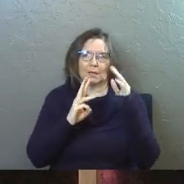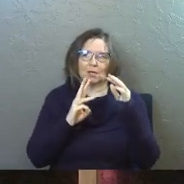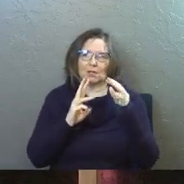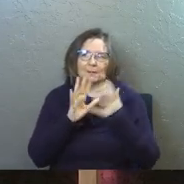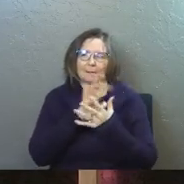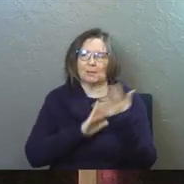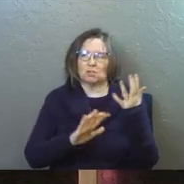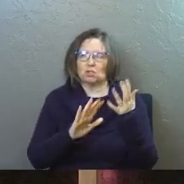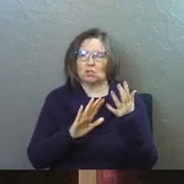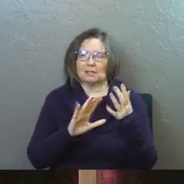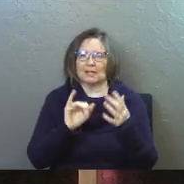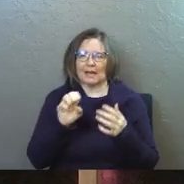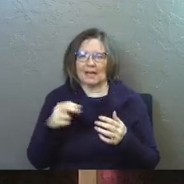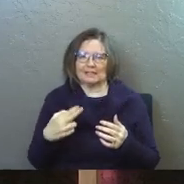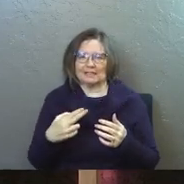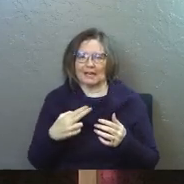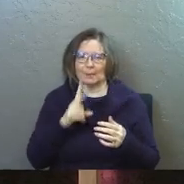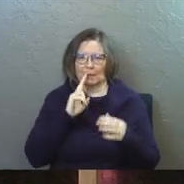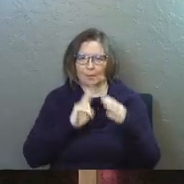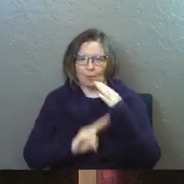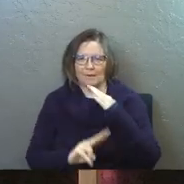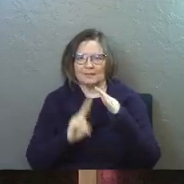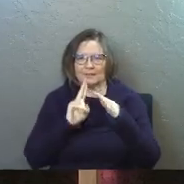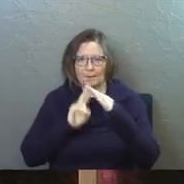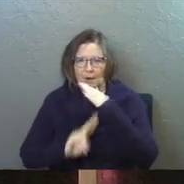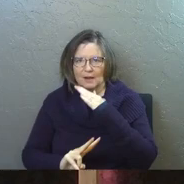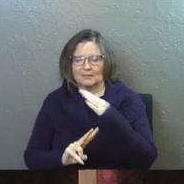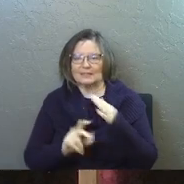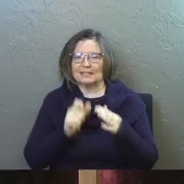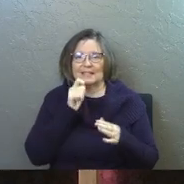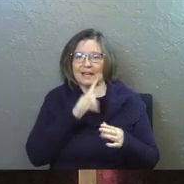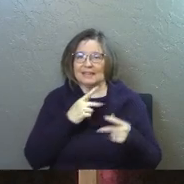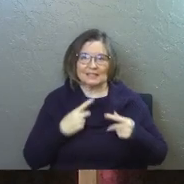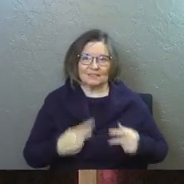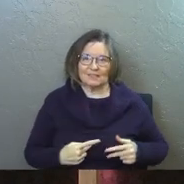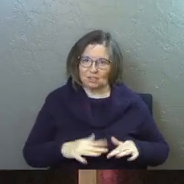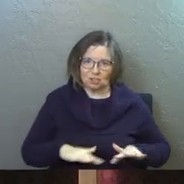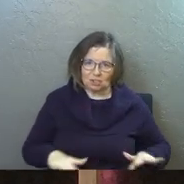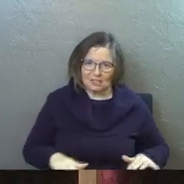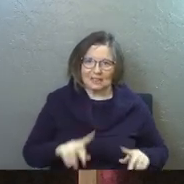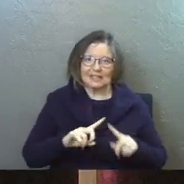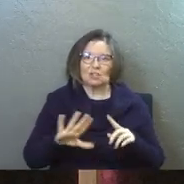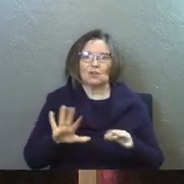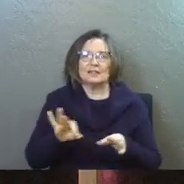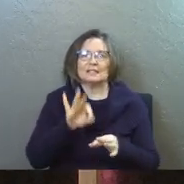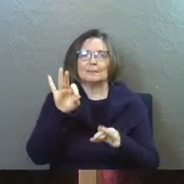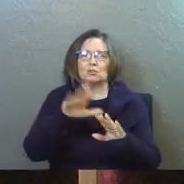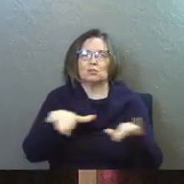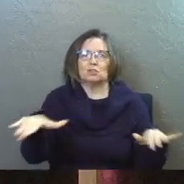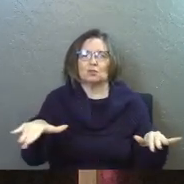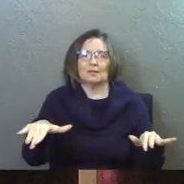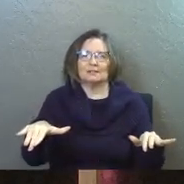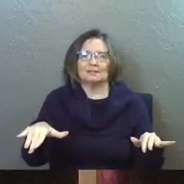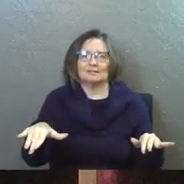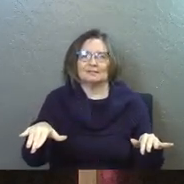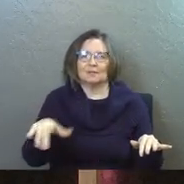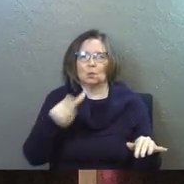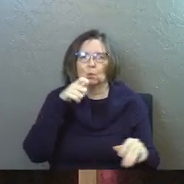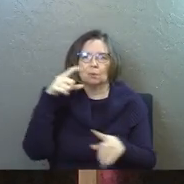cocktail that Isaiah keeps prophesying here. These are not his physical children. These are his spiritual children.